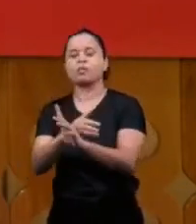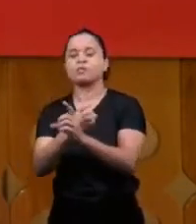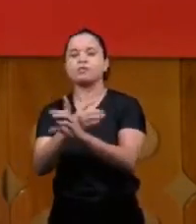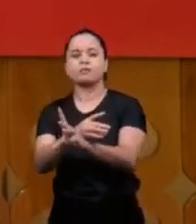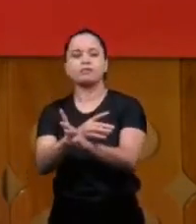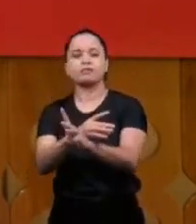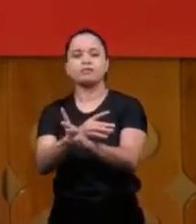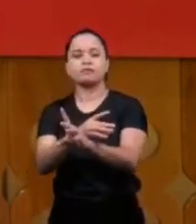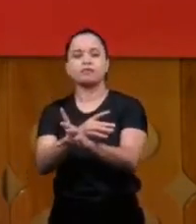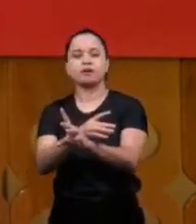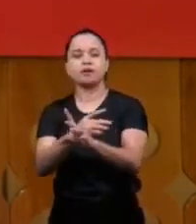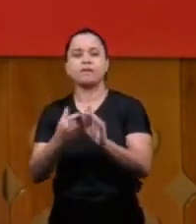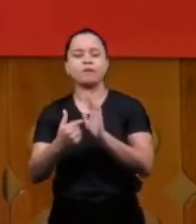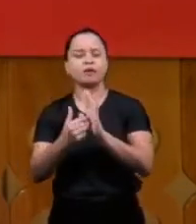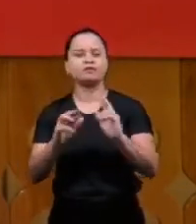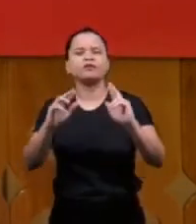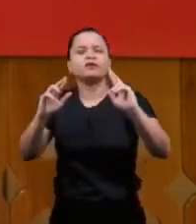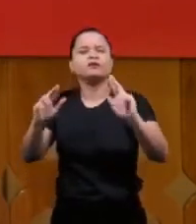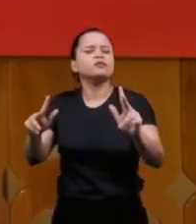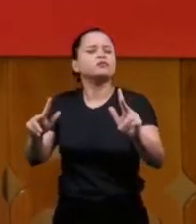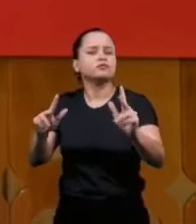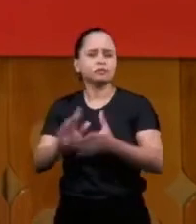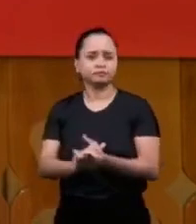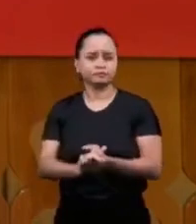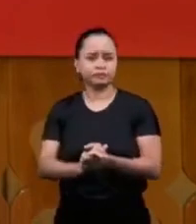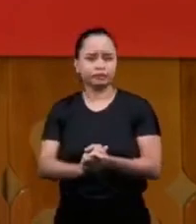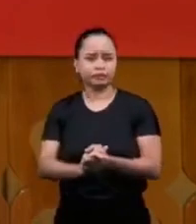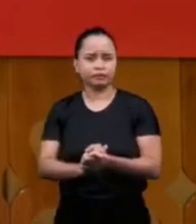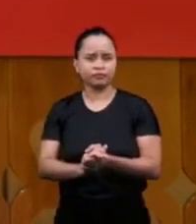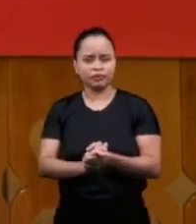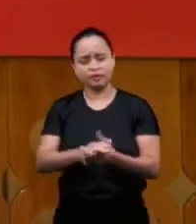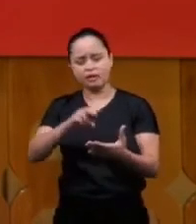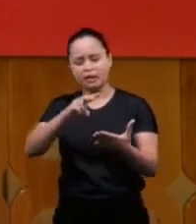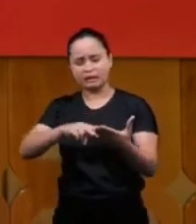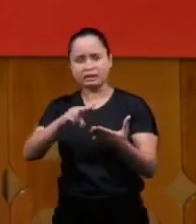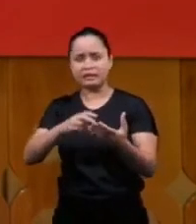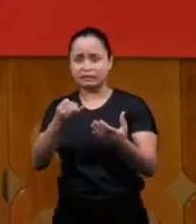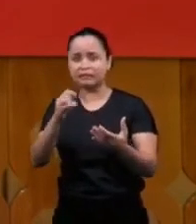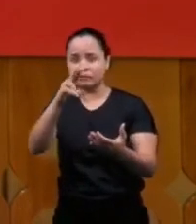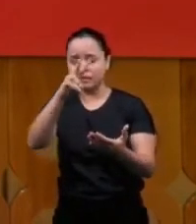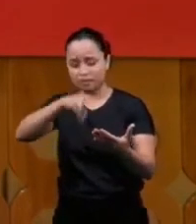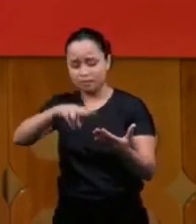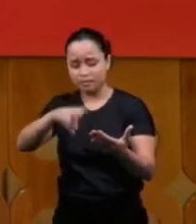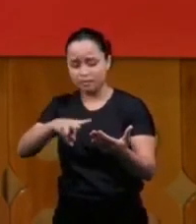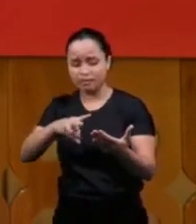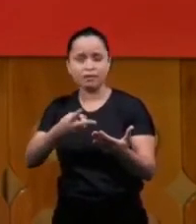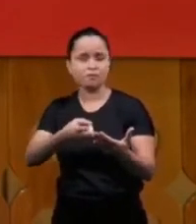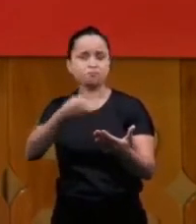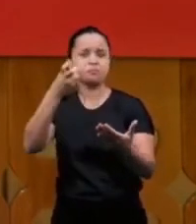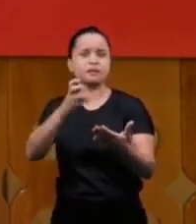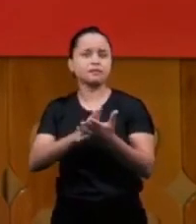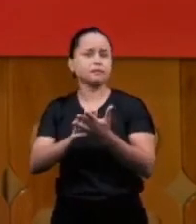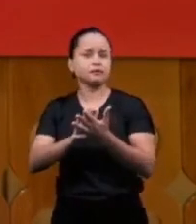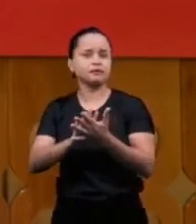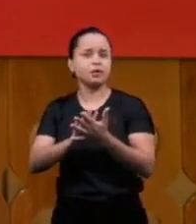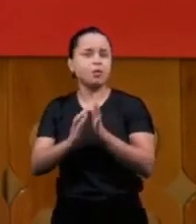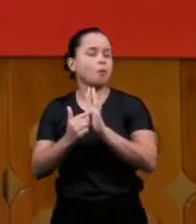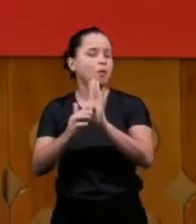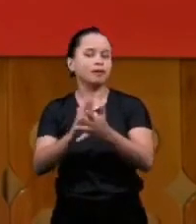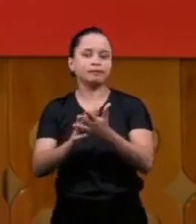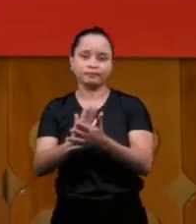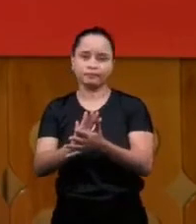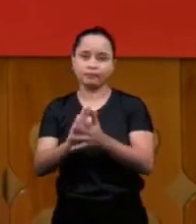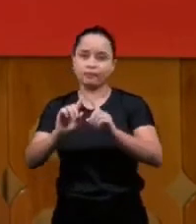this a different way there is no moment if not we would have to designate different